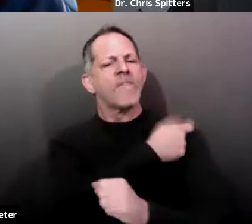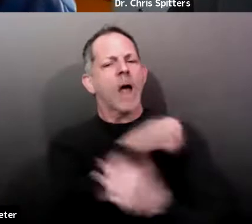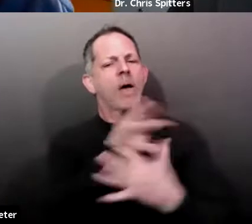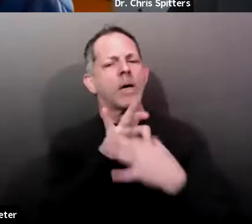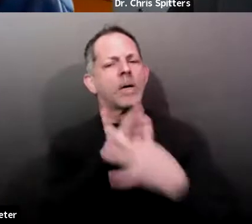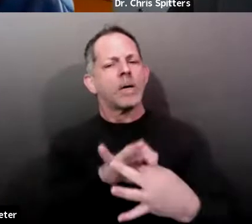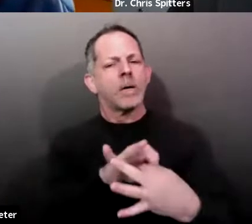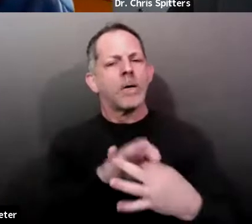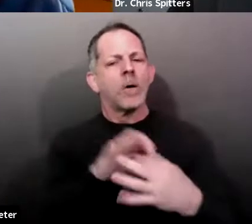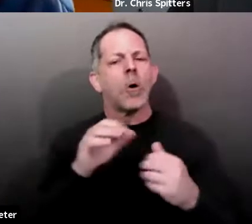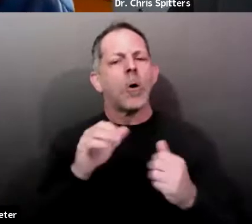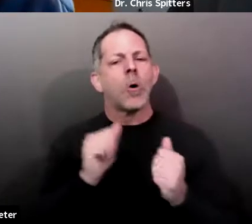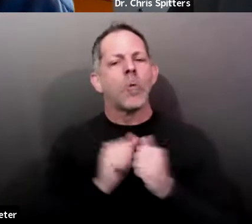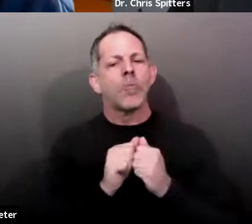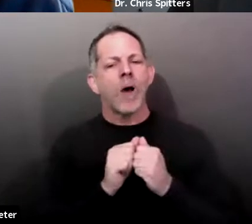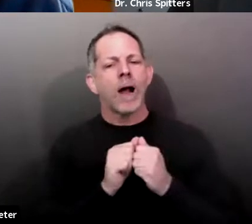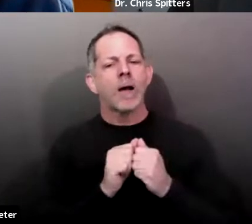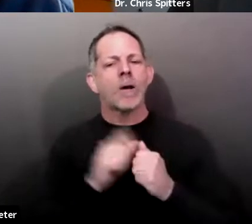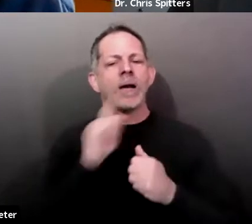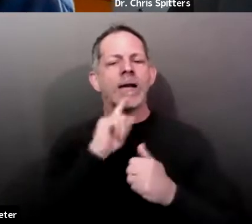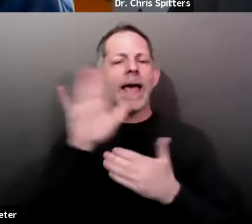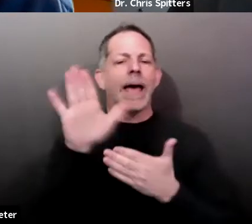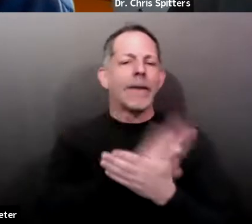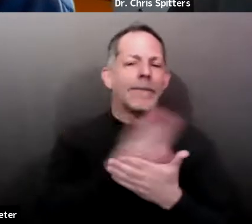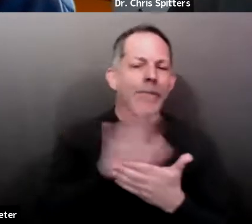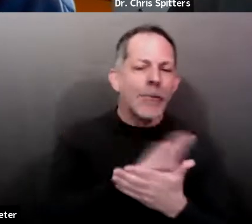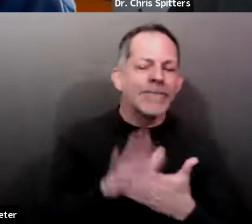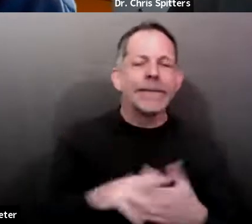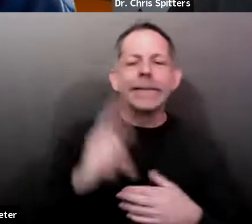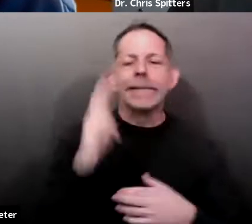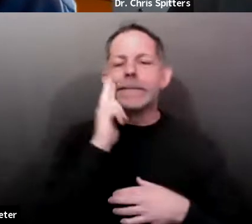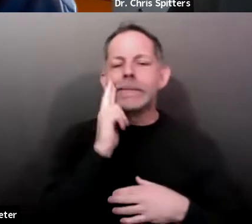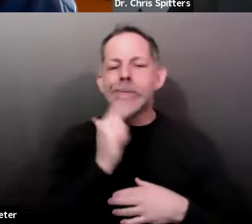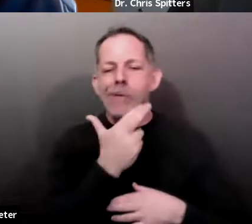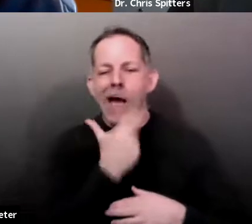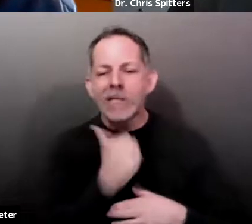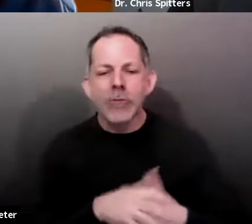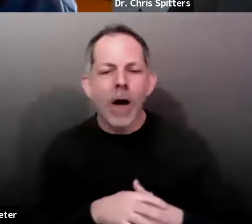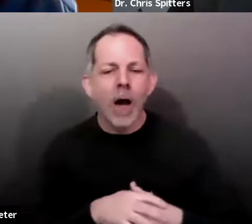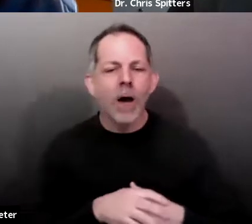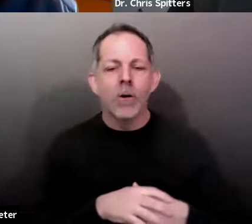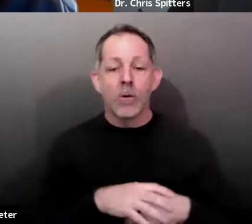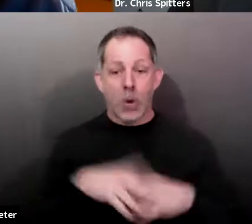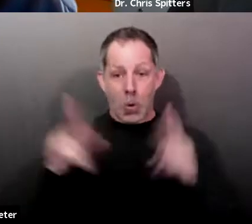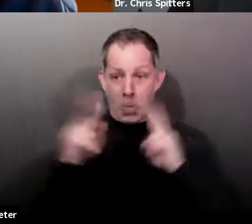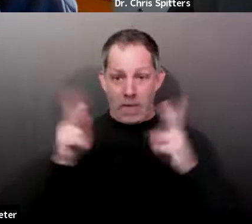or other places? What about people who are choosing not to be vaccinated as this discrimination?